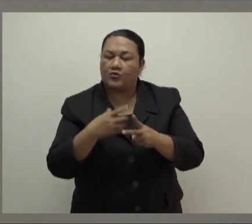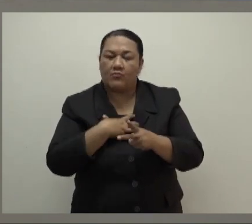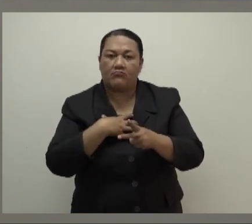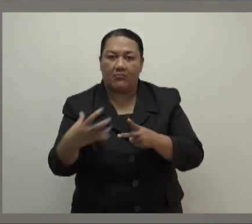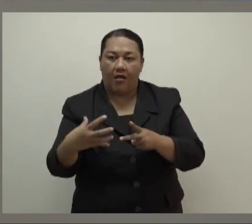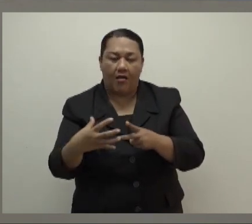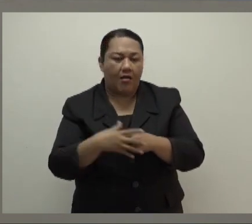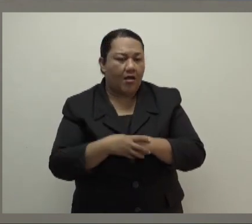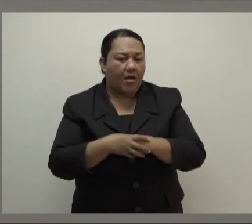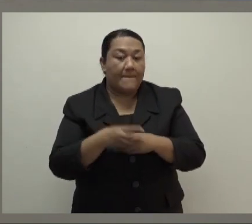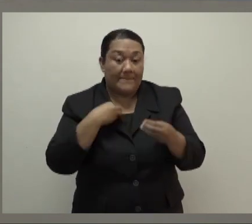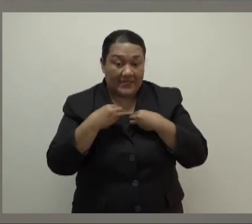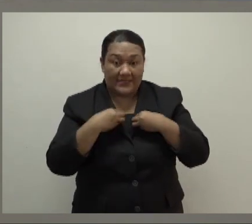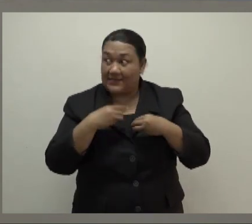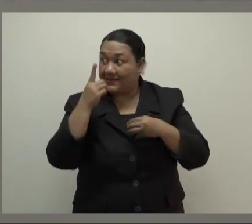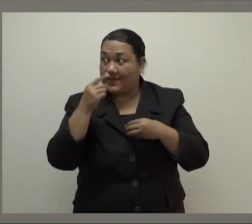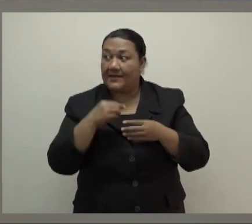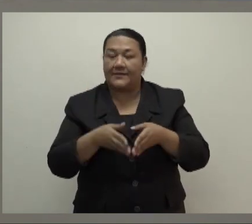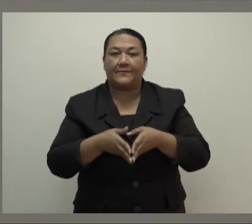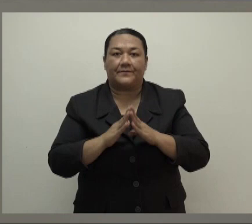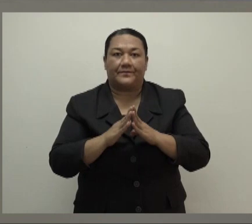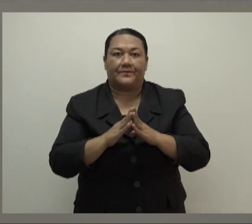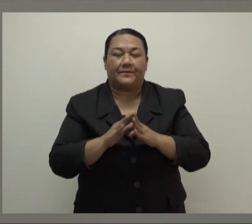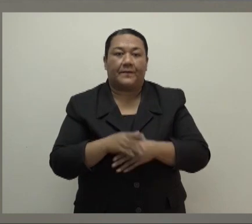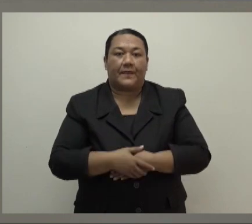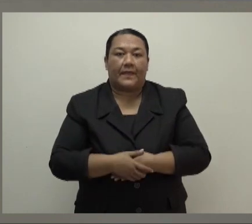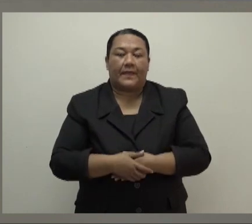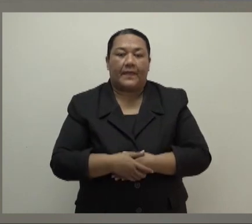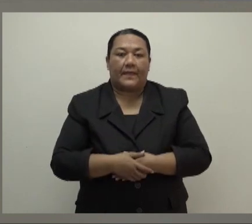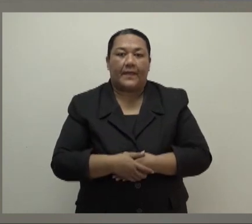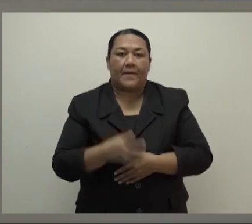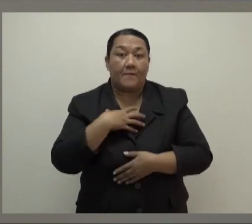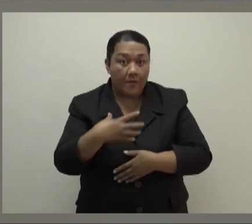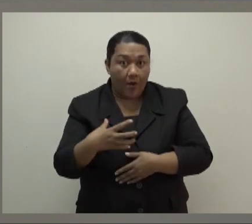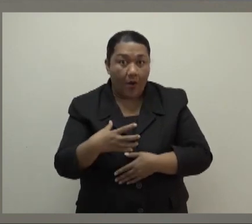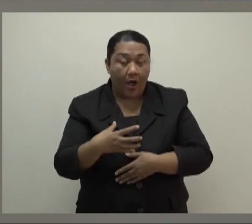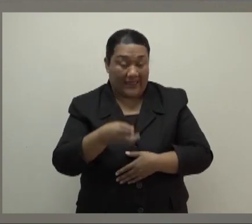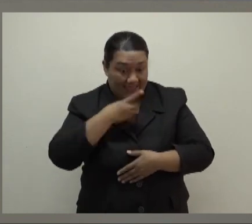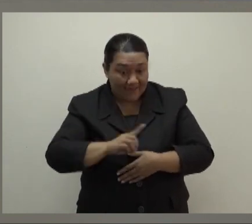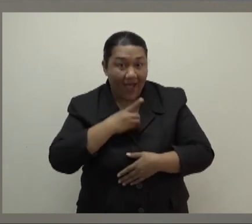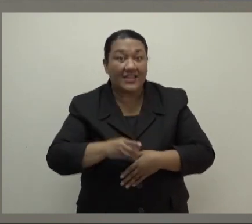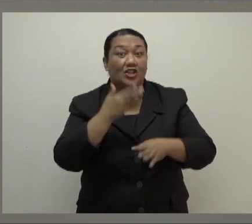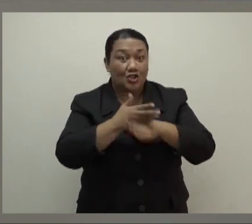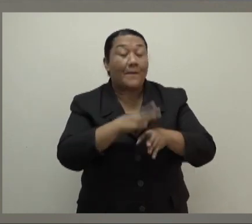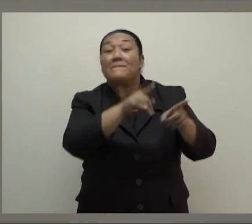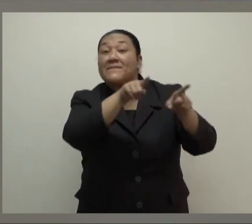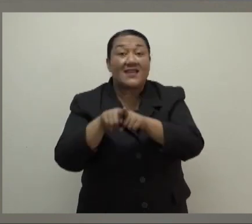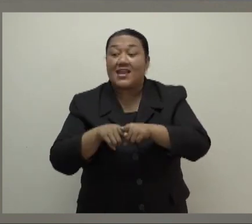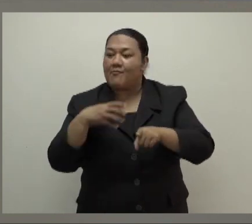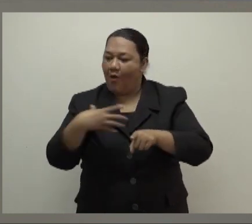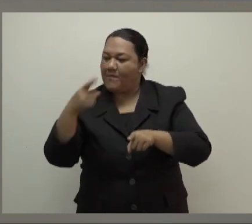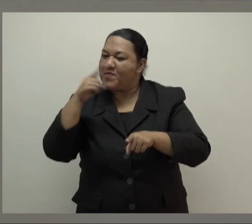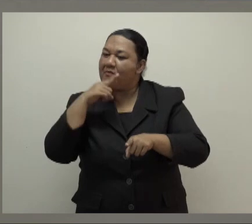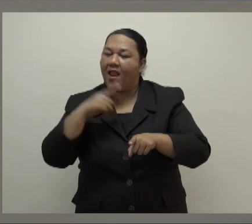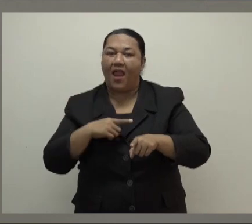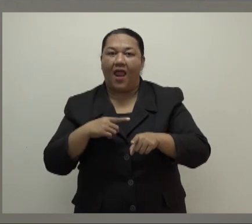That means more businesses, including for micro and small businesses, more demand and more jobs for our people. And we will